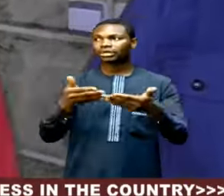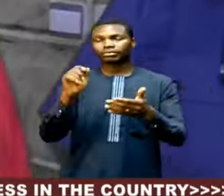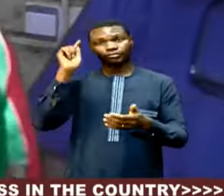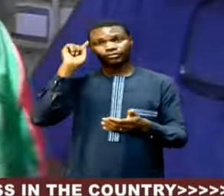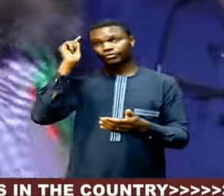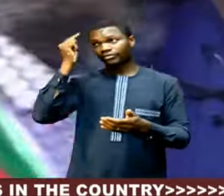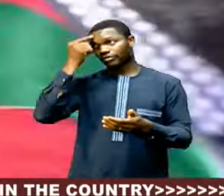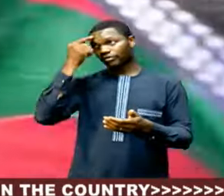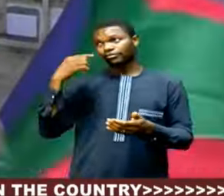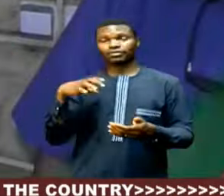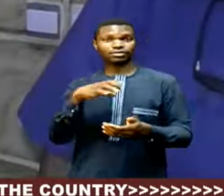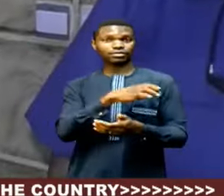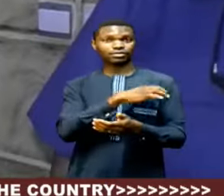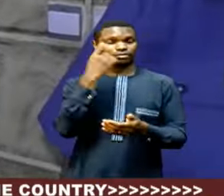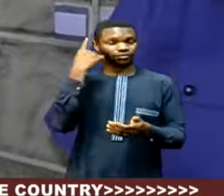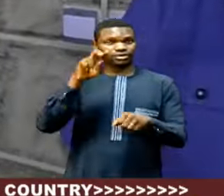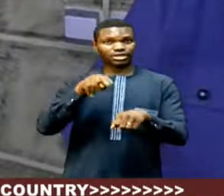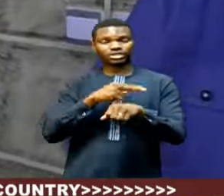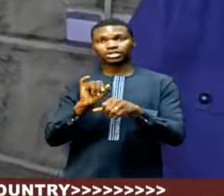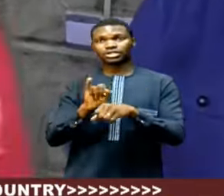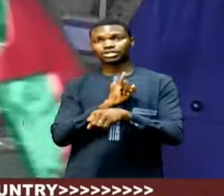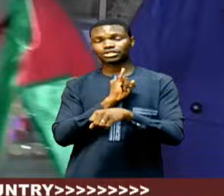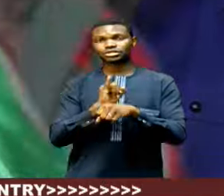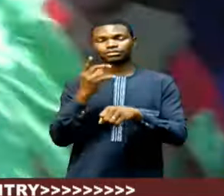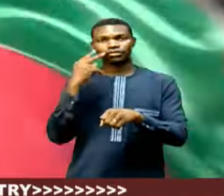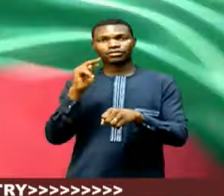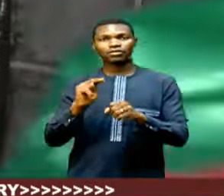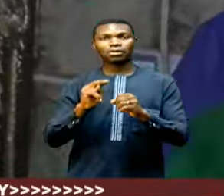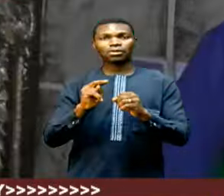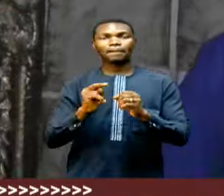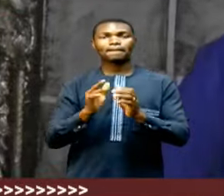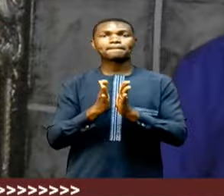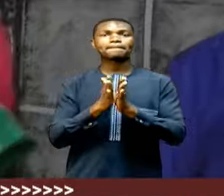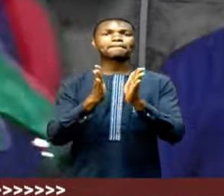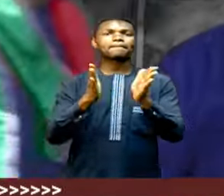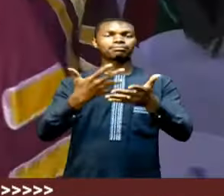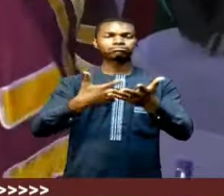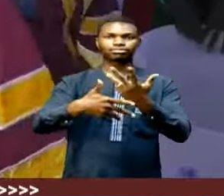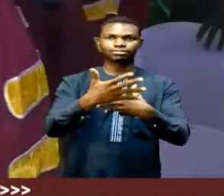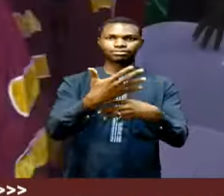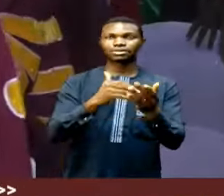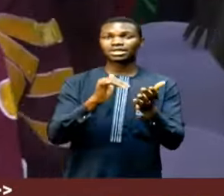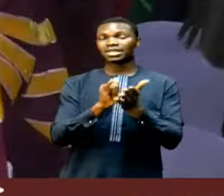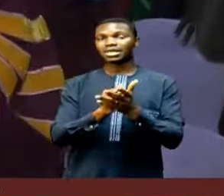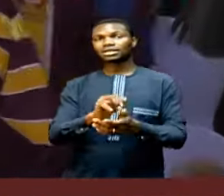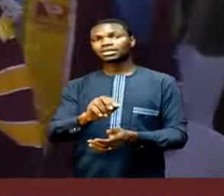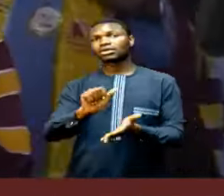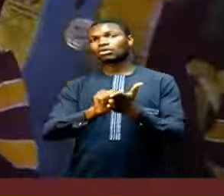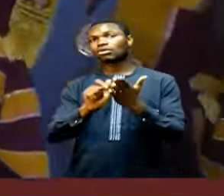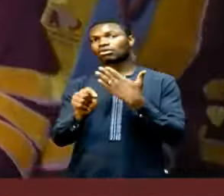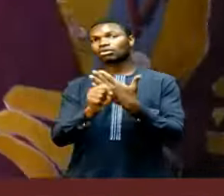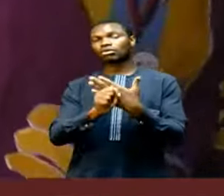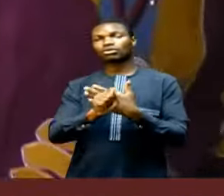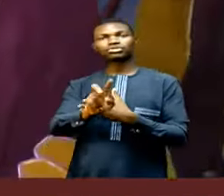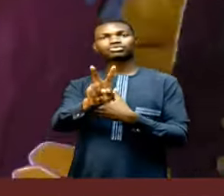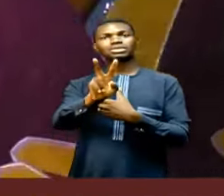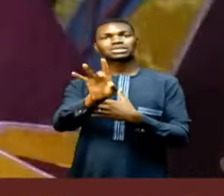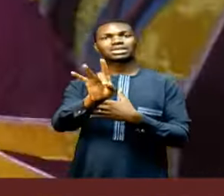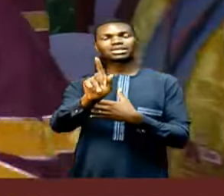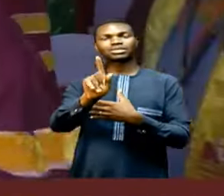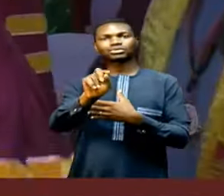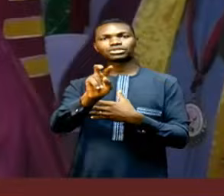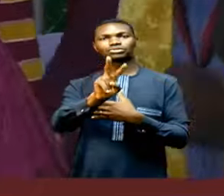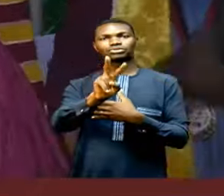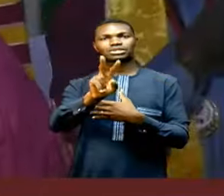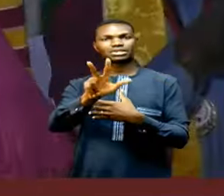of the Nigerian Institute of Public Relations, 2023-2025, elected on the 28th August, 2023, is in